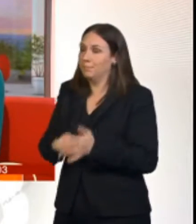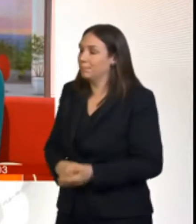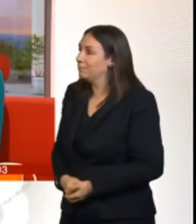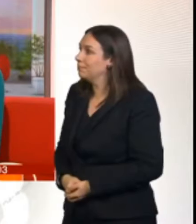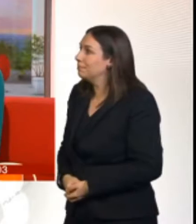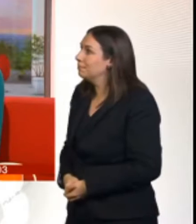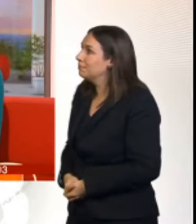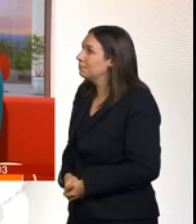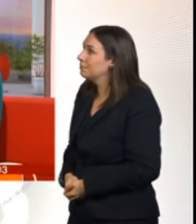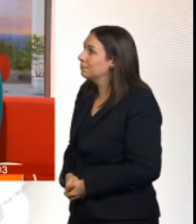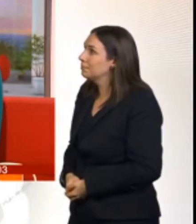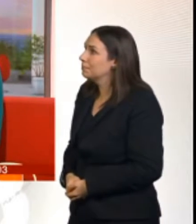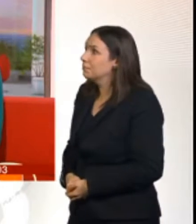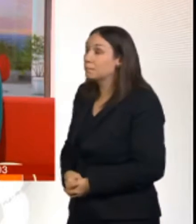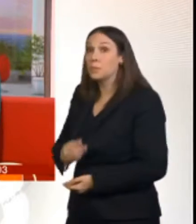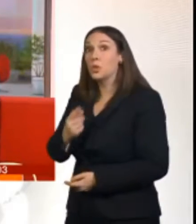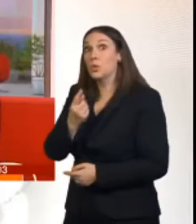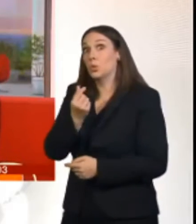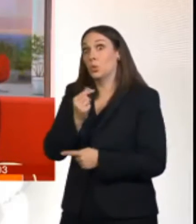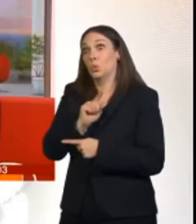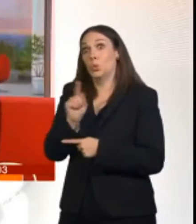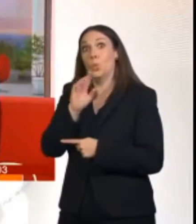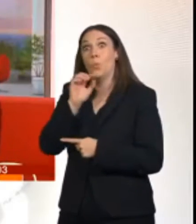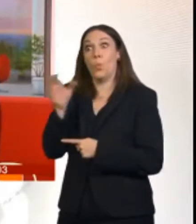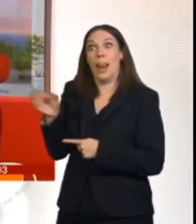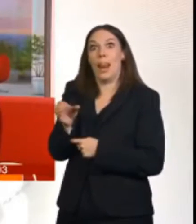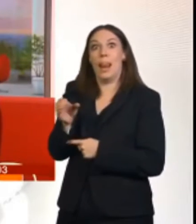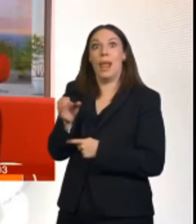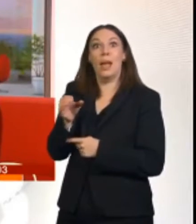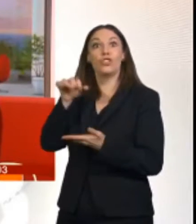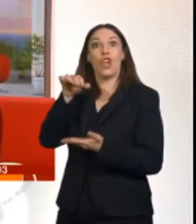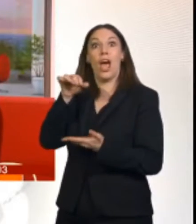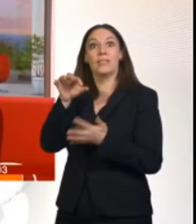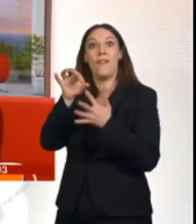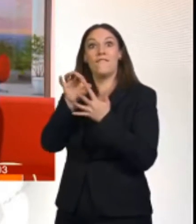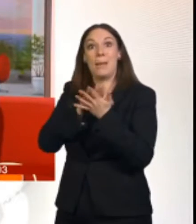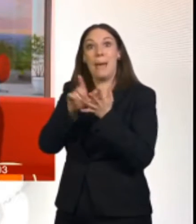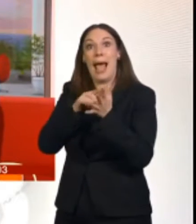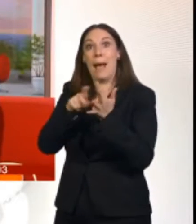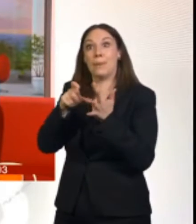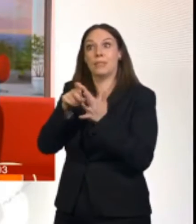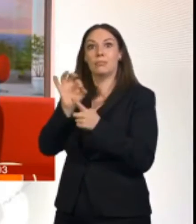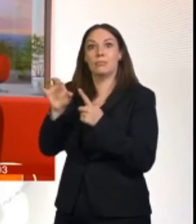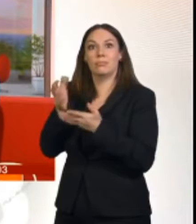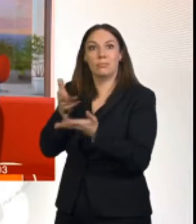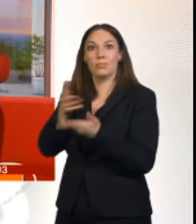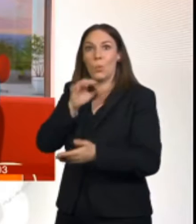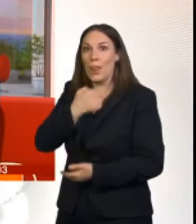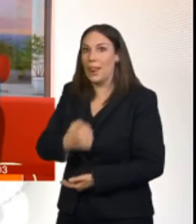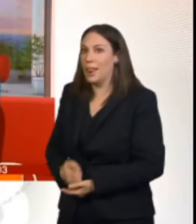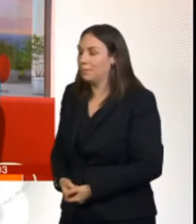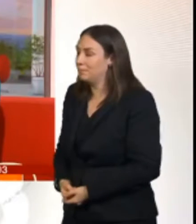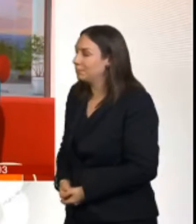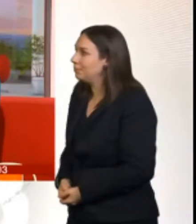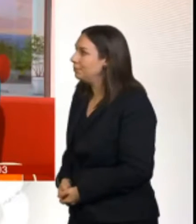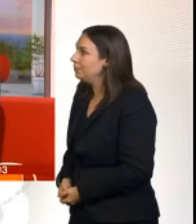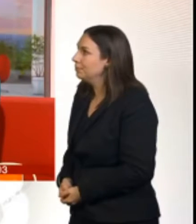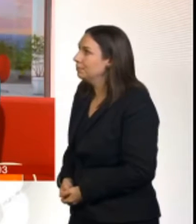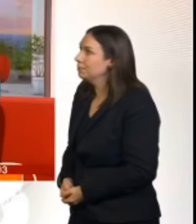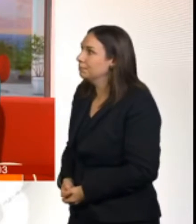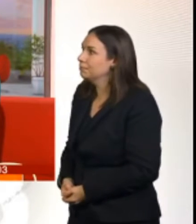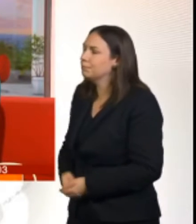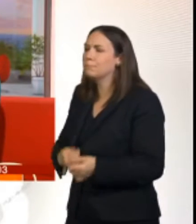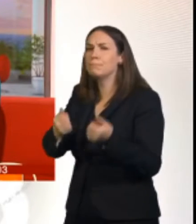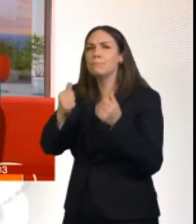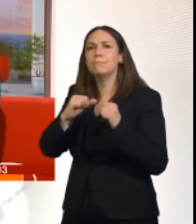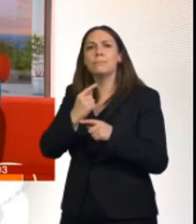Philip Hammond. That's coming up in just a few minutes' time. Understaffing and unsafe wards mean the Norfolk and Suffolk NHS Foundation Trust has been